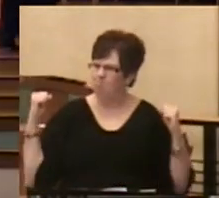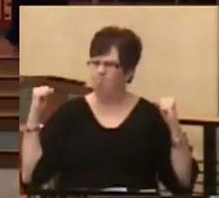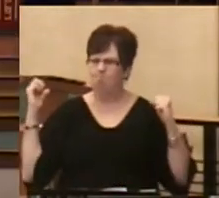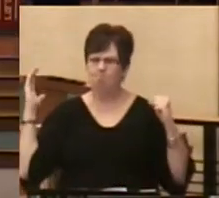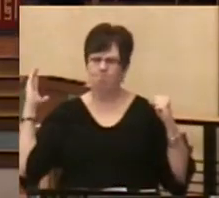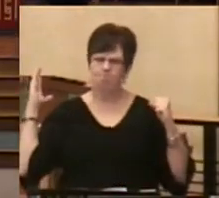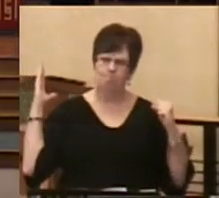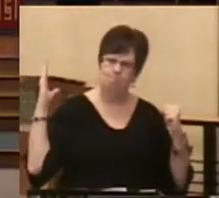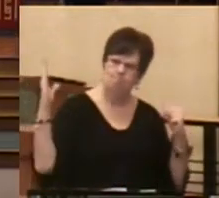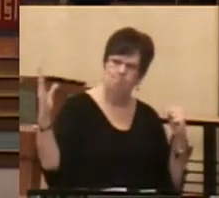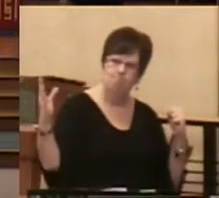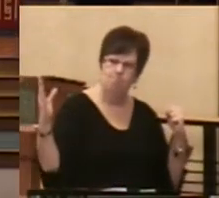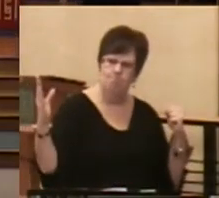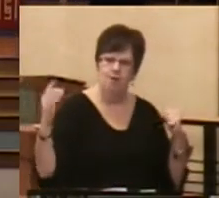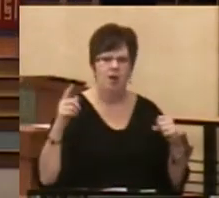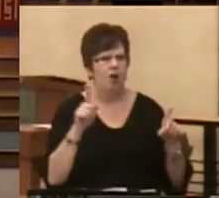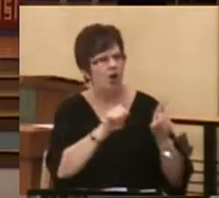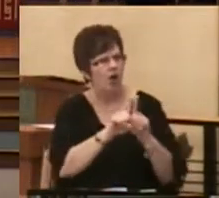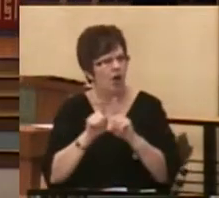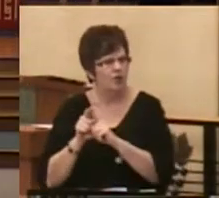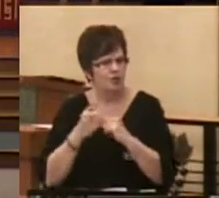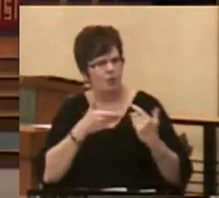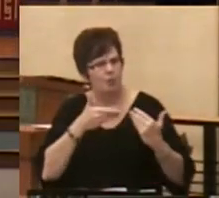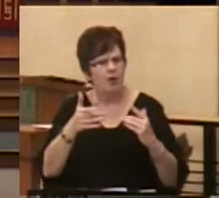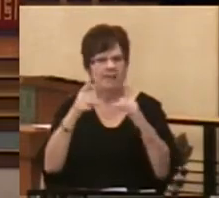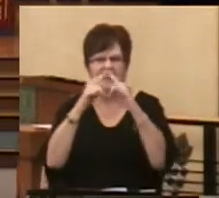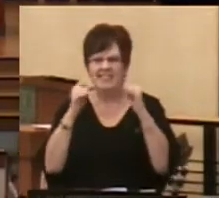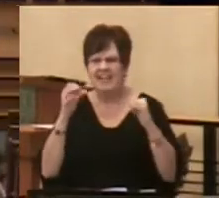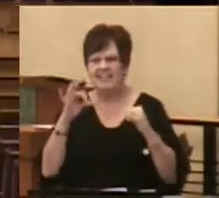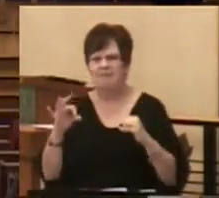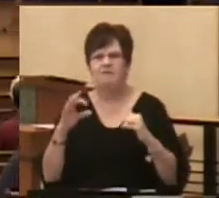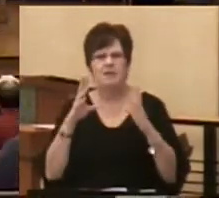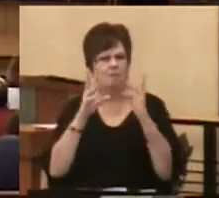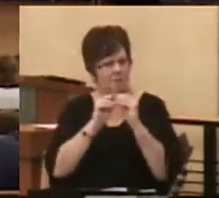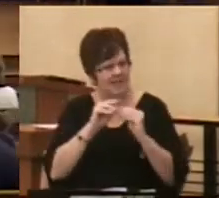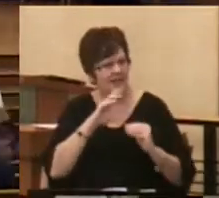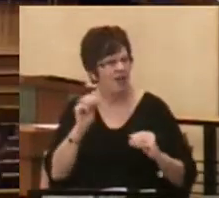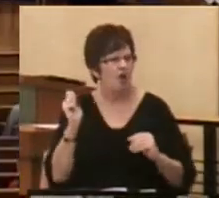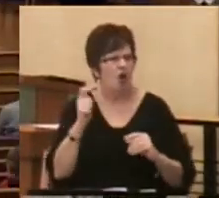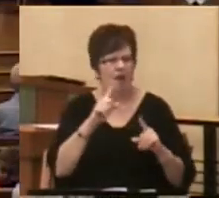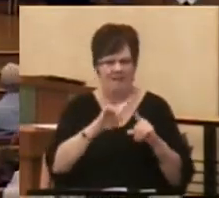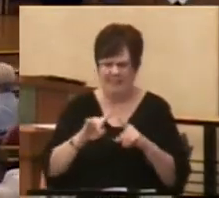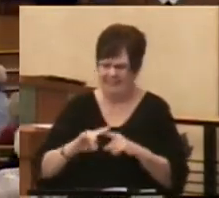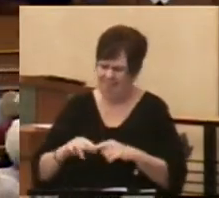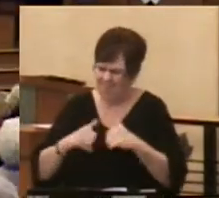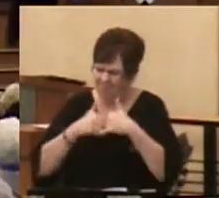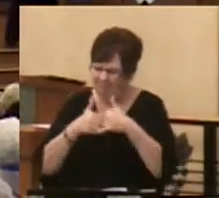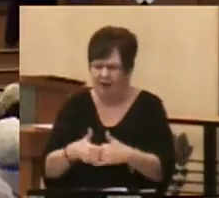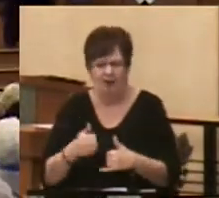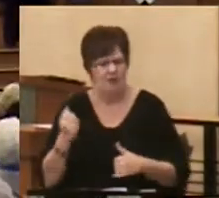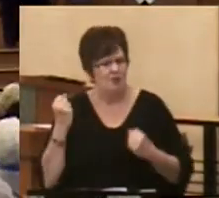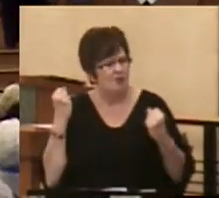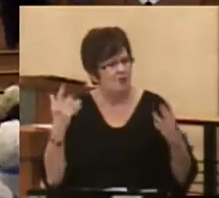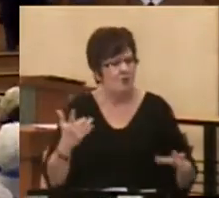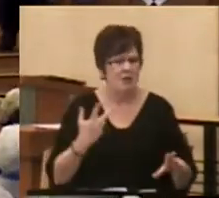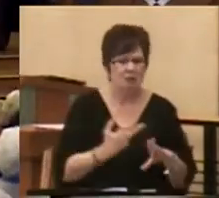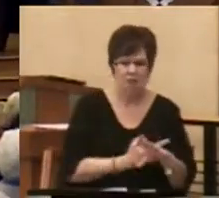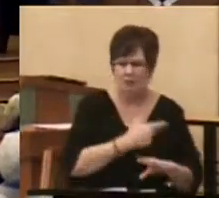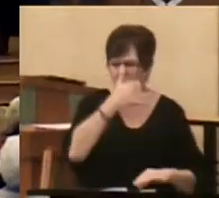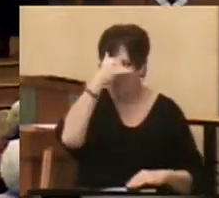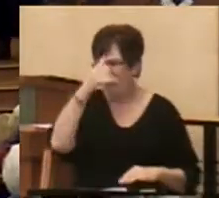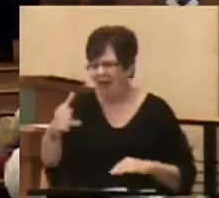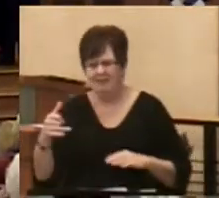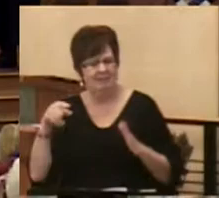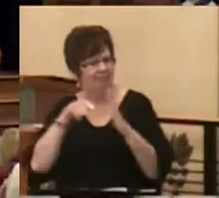heavy poles. They also bring the tent of the meeting and all the vessels. There are so many oxen and sheep slaughtered that nobody can even